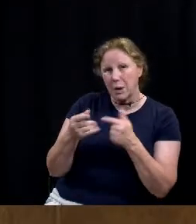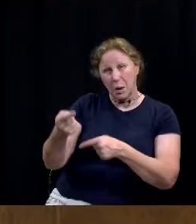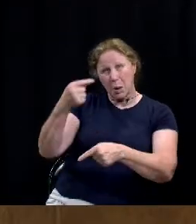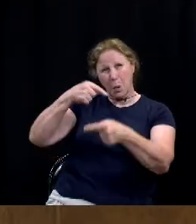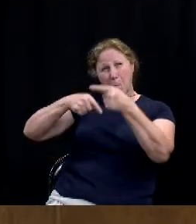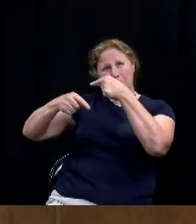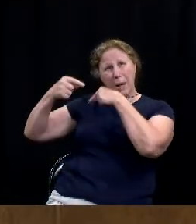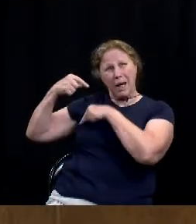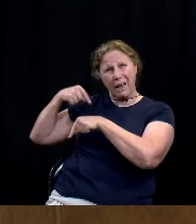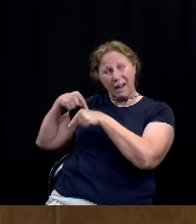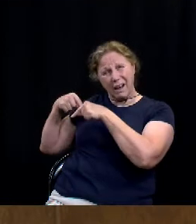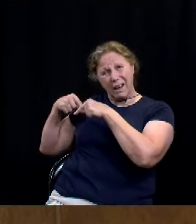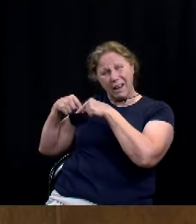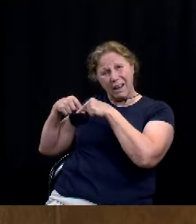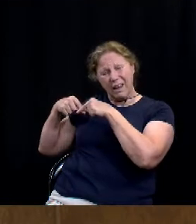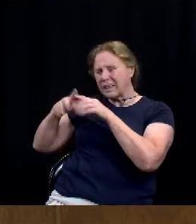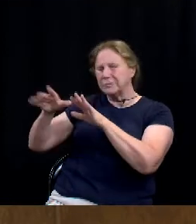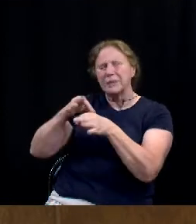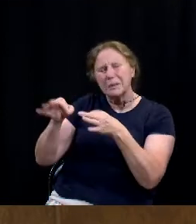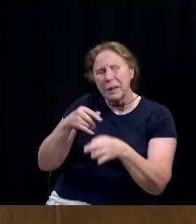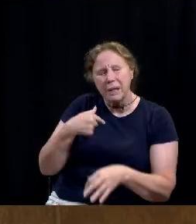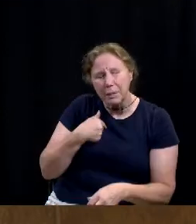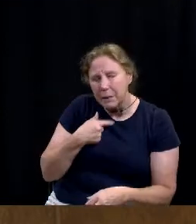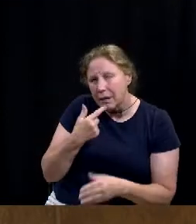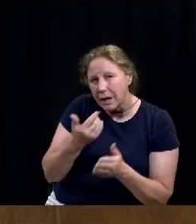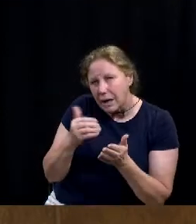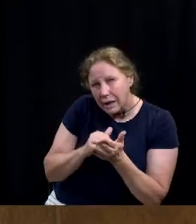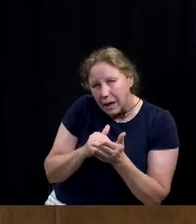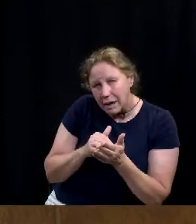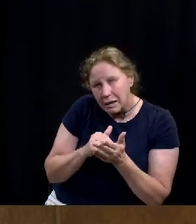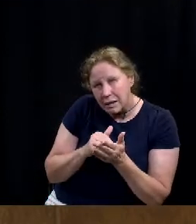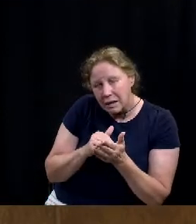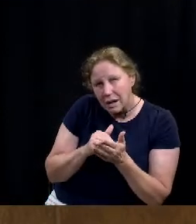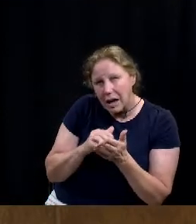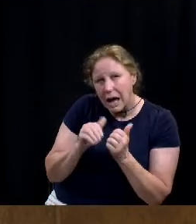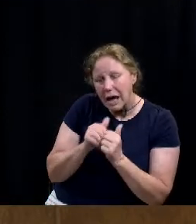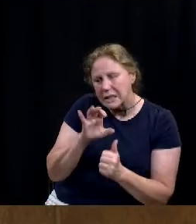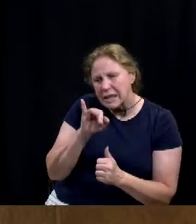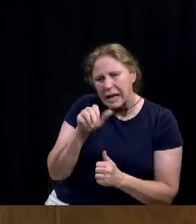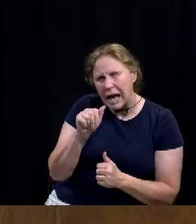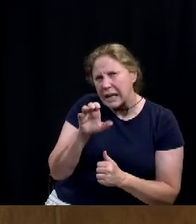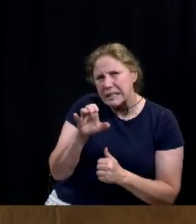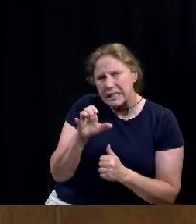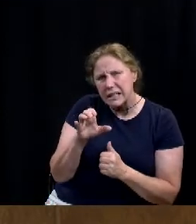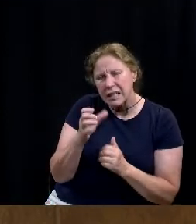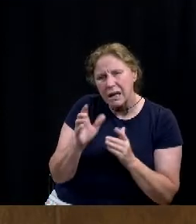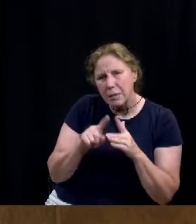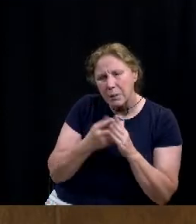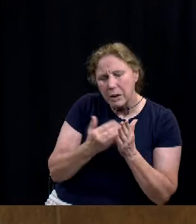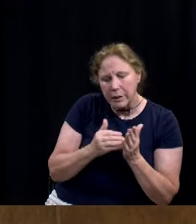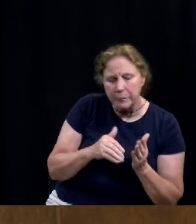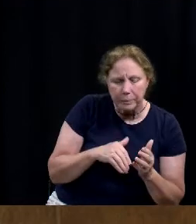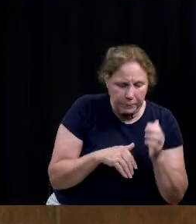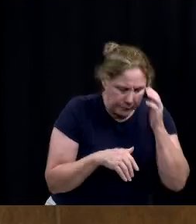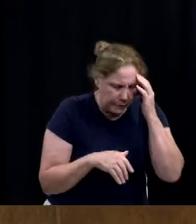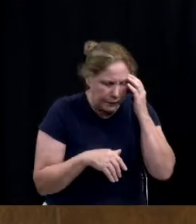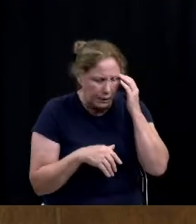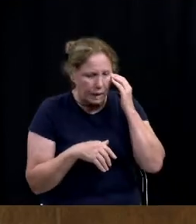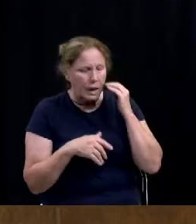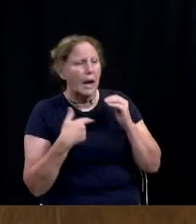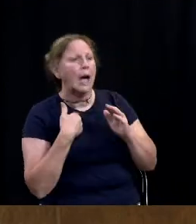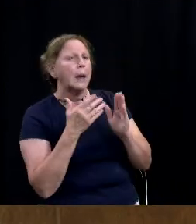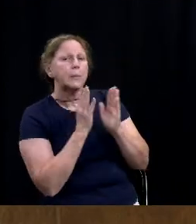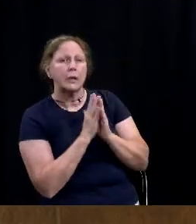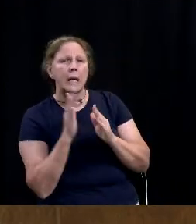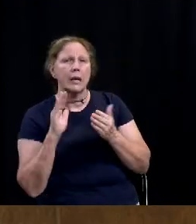the... Explain to me on how it again comes back to that CIAC. Or... Are they done? I'm going to ask